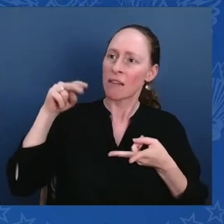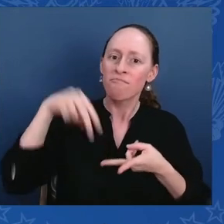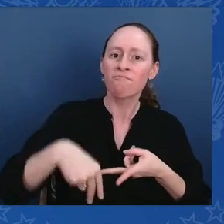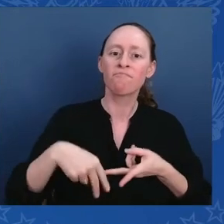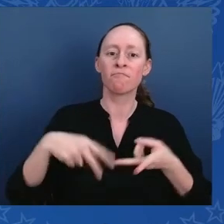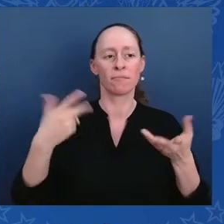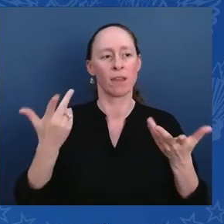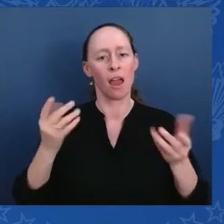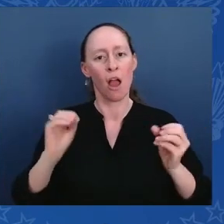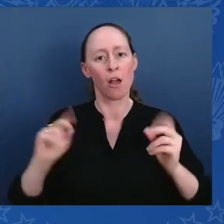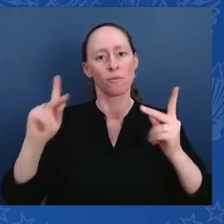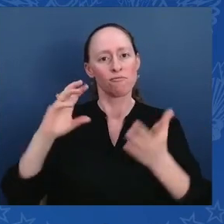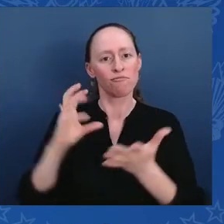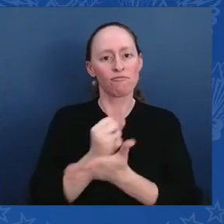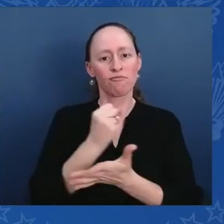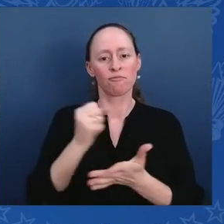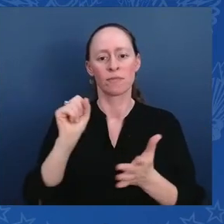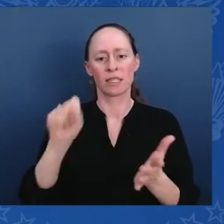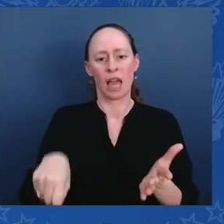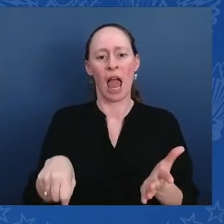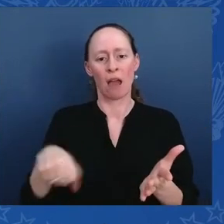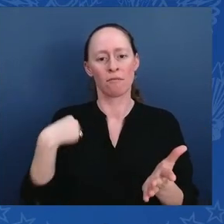introduce and bring forward President Joseph R. Biden.